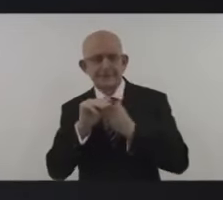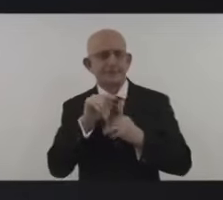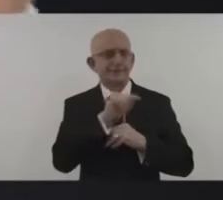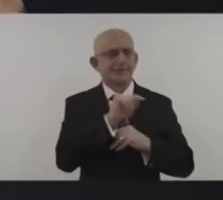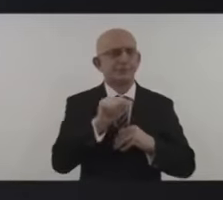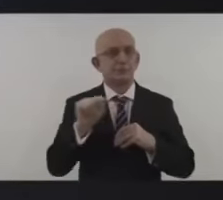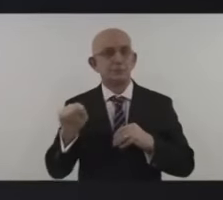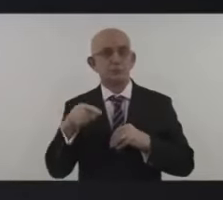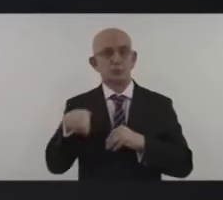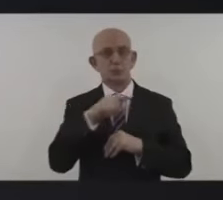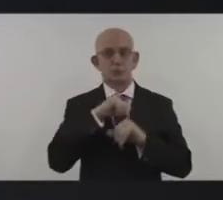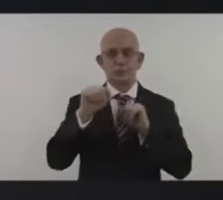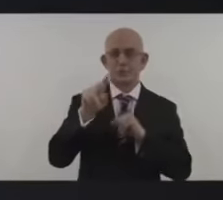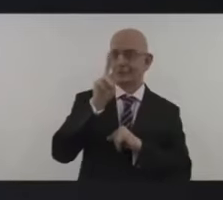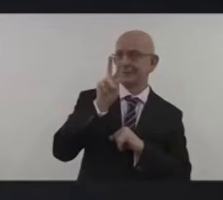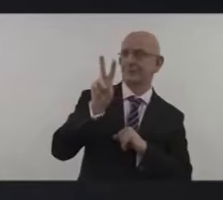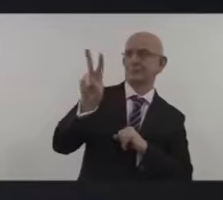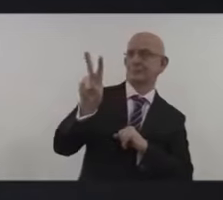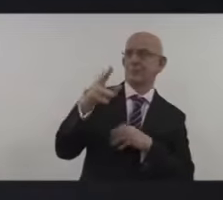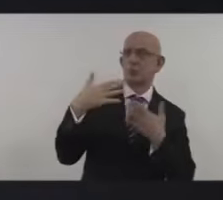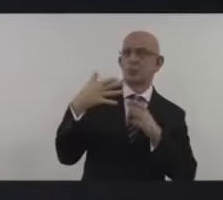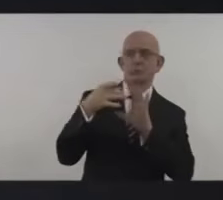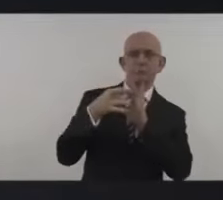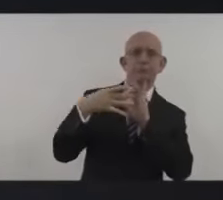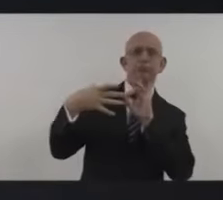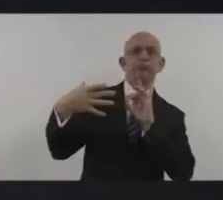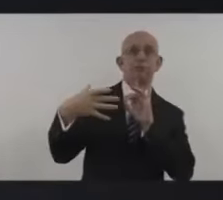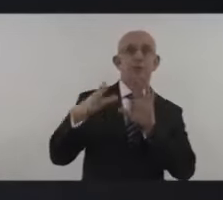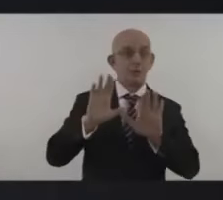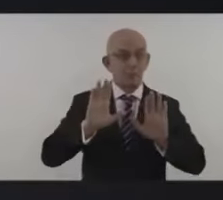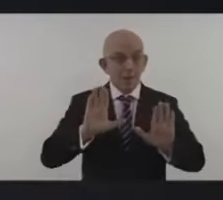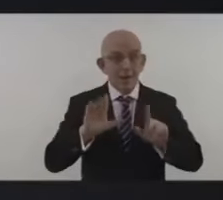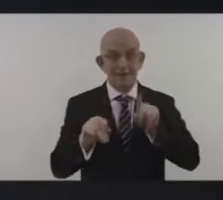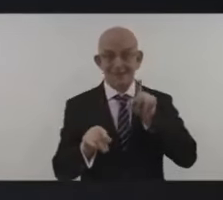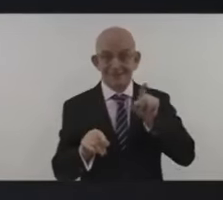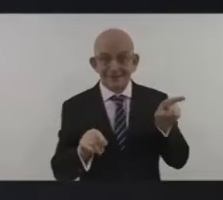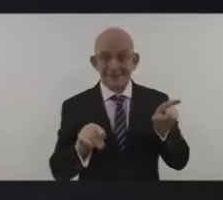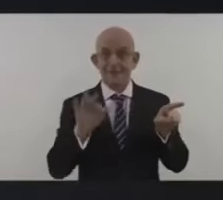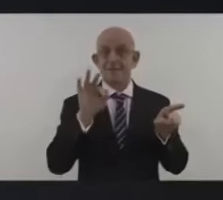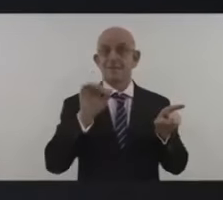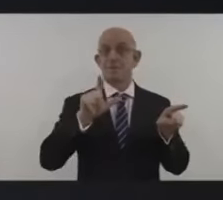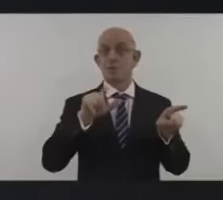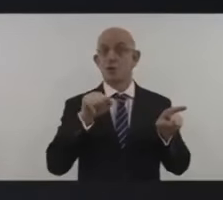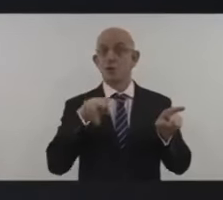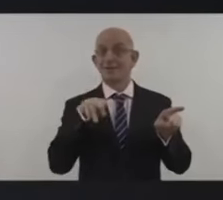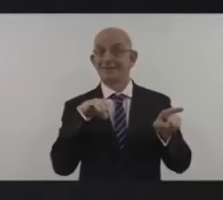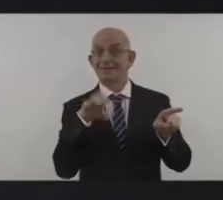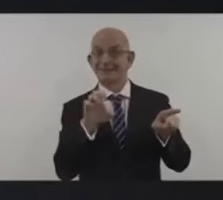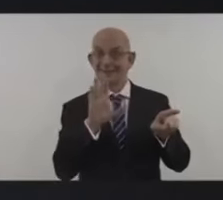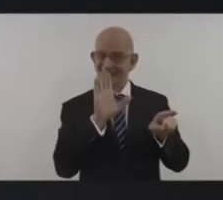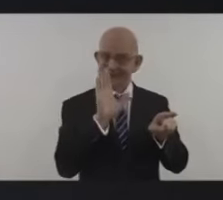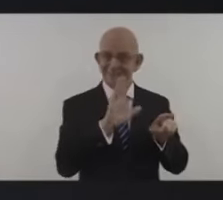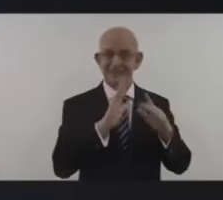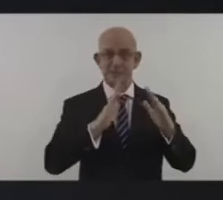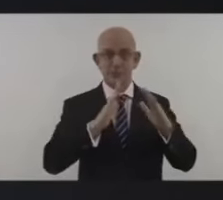we cannot afford to continue upending lives and livelihoods in every nation